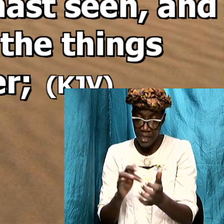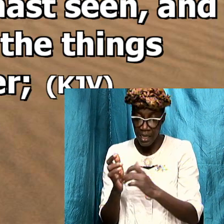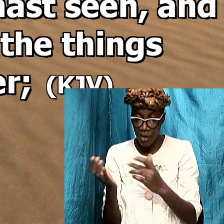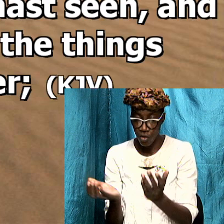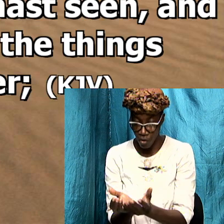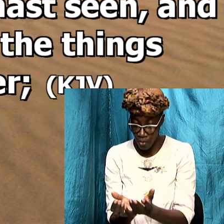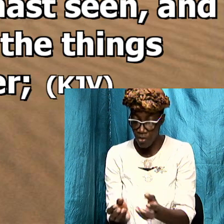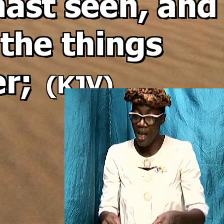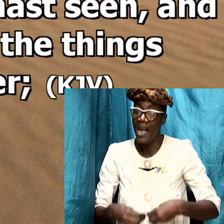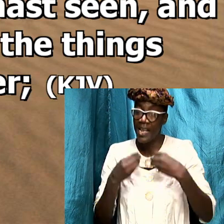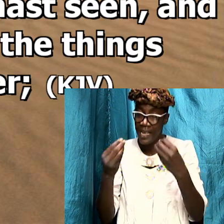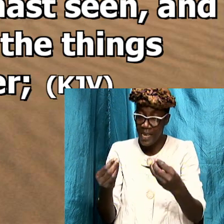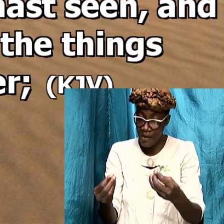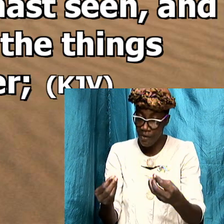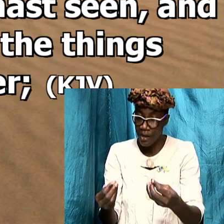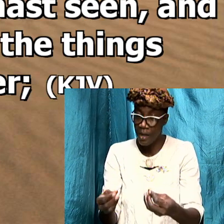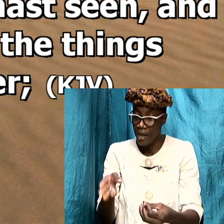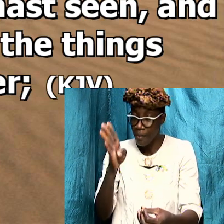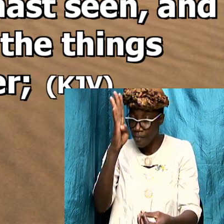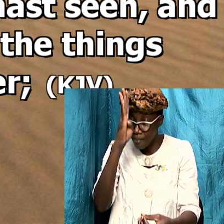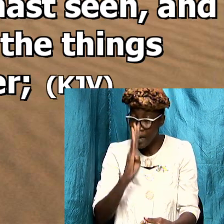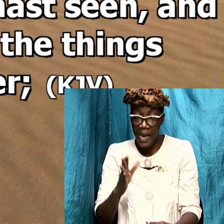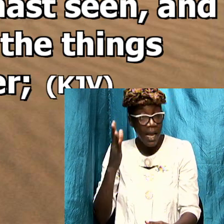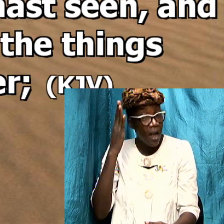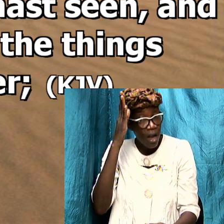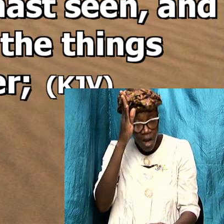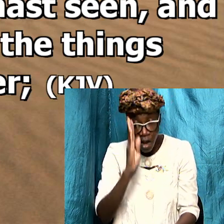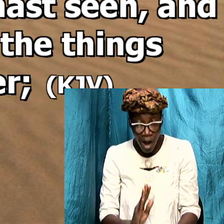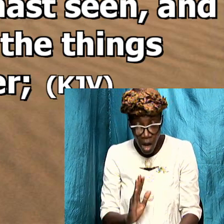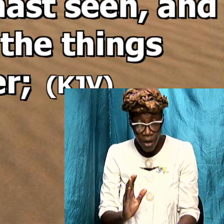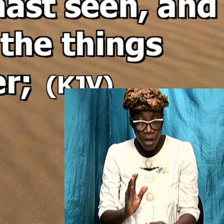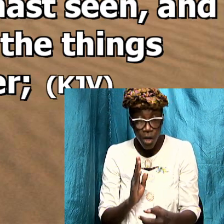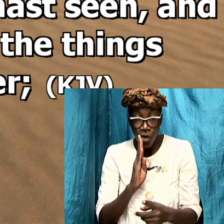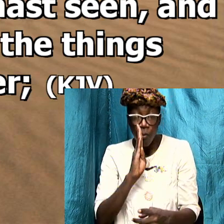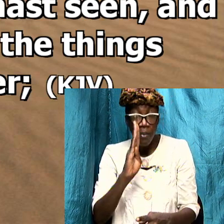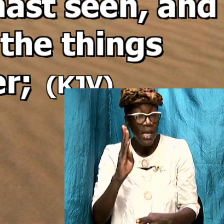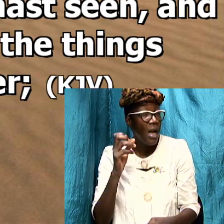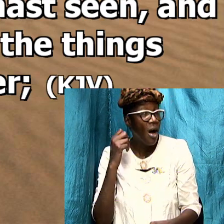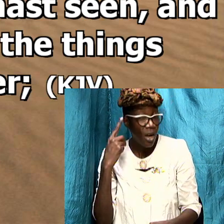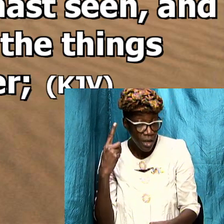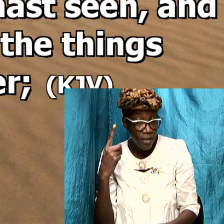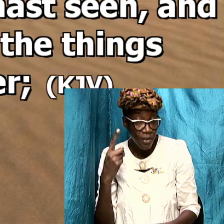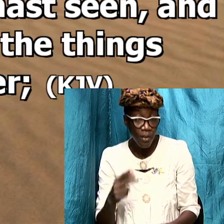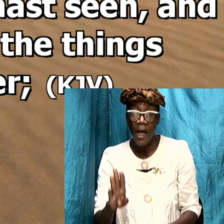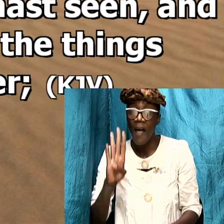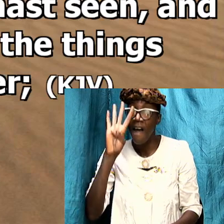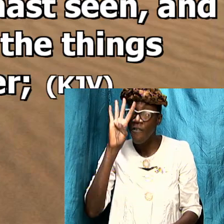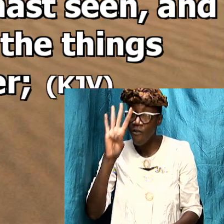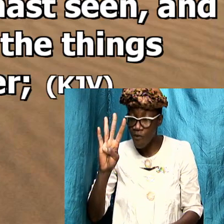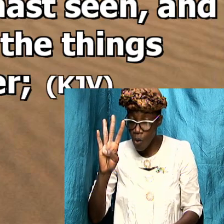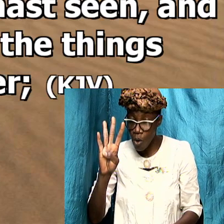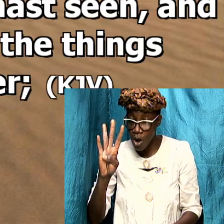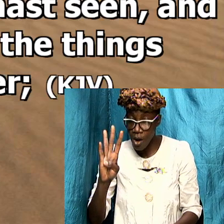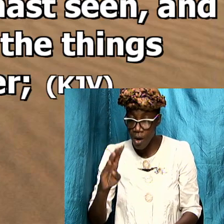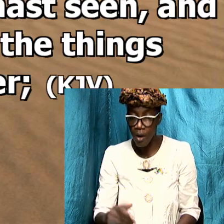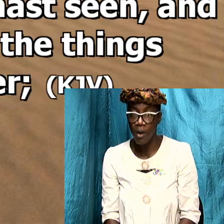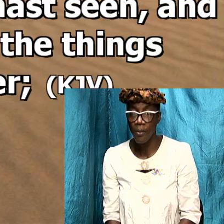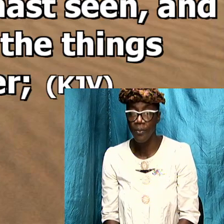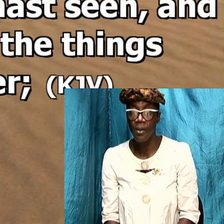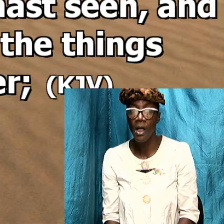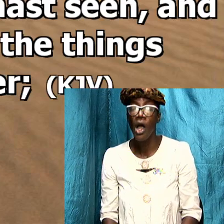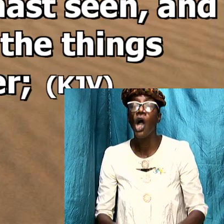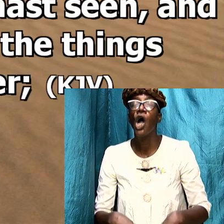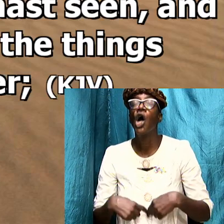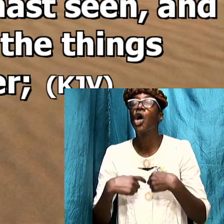given by God to be understood four we must consult the